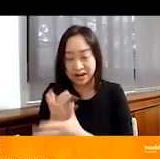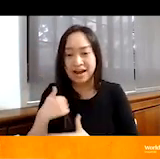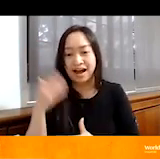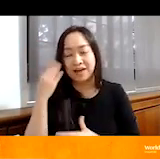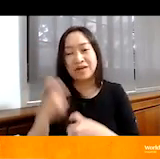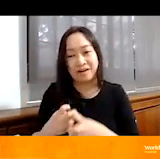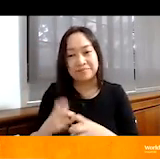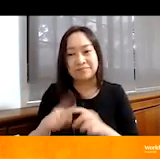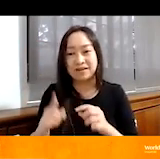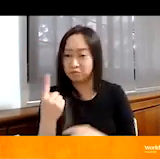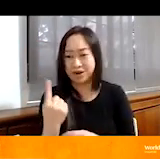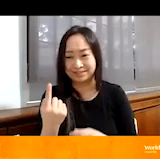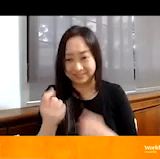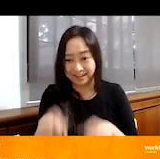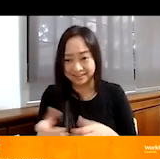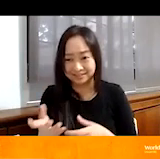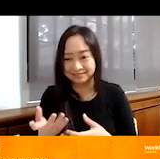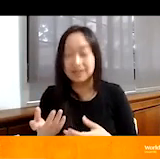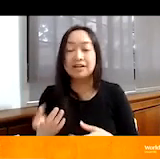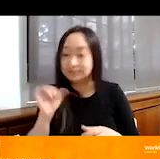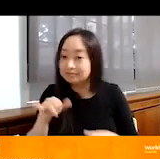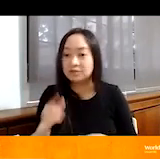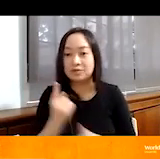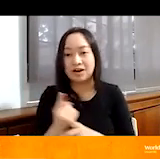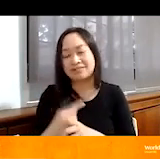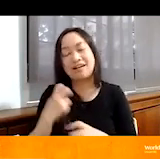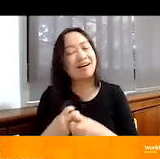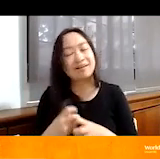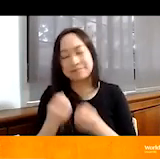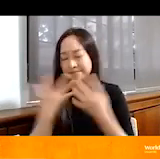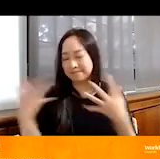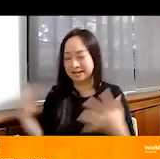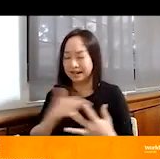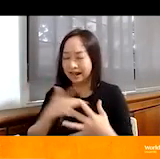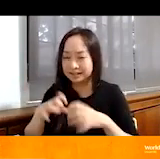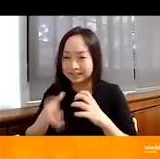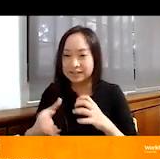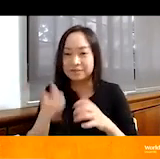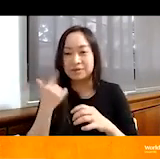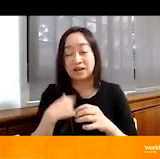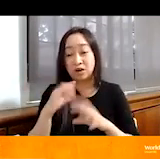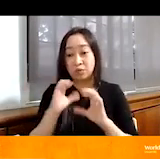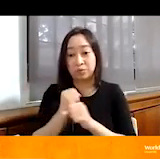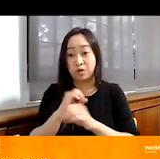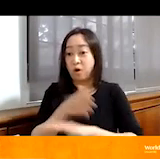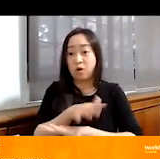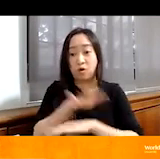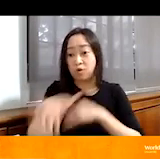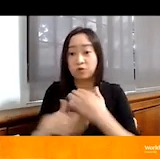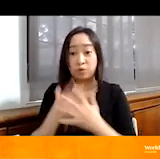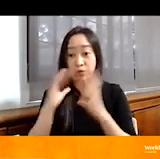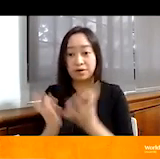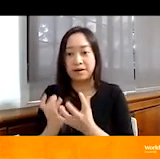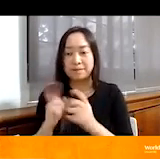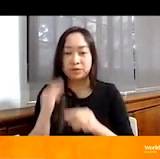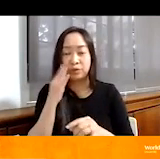it's hard, but one. Yeah. Yeah, you're right. It's hard because there's so many, especially because I've worked all over the world. But, you know, the one